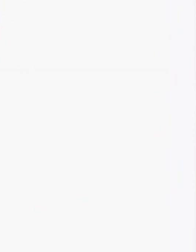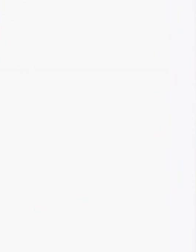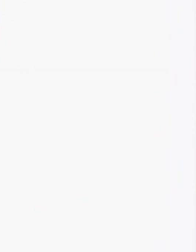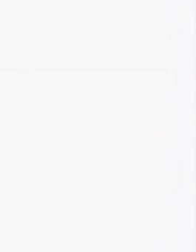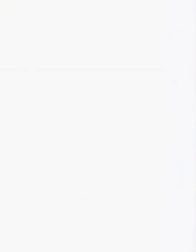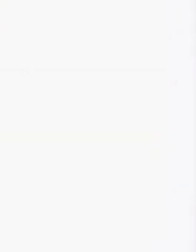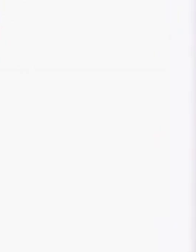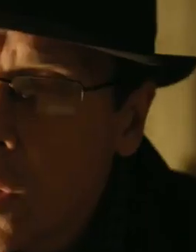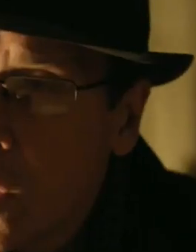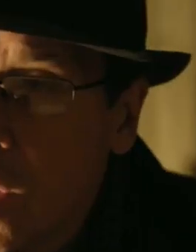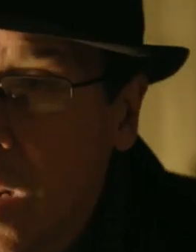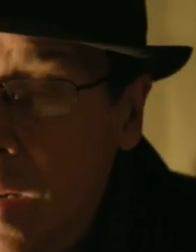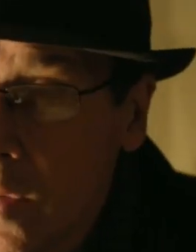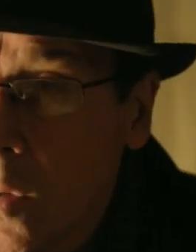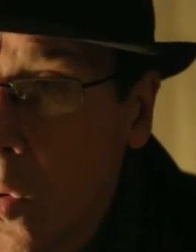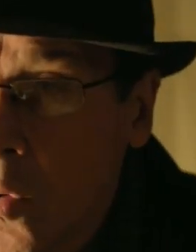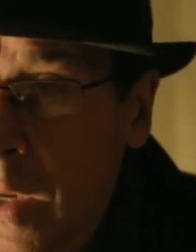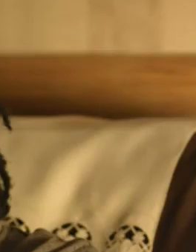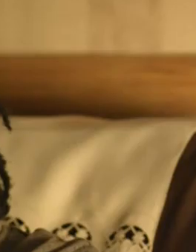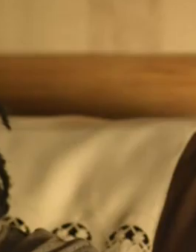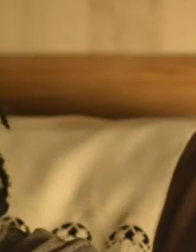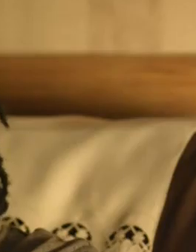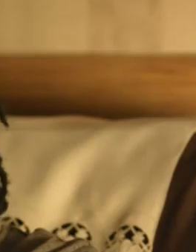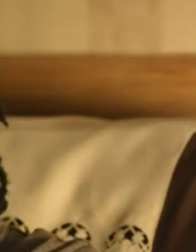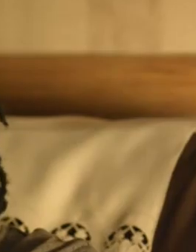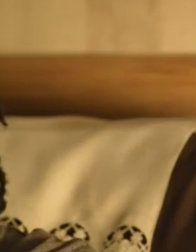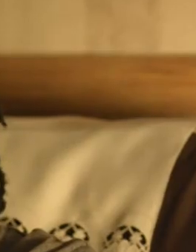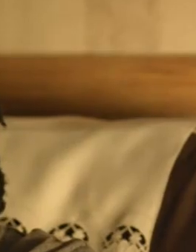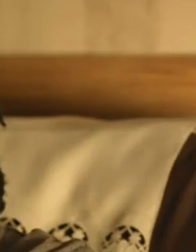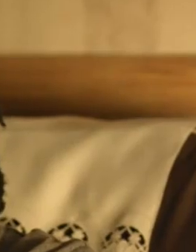Find that driver. Tell Andy to call me.